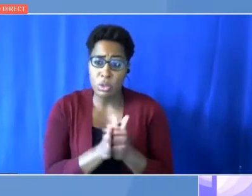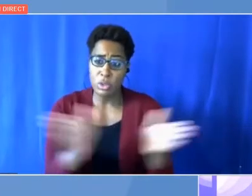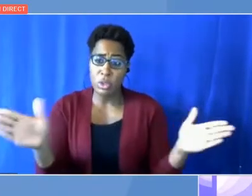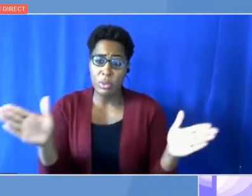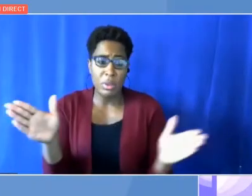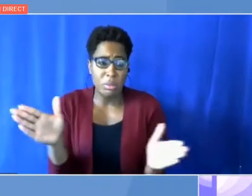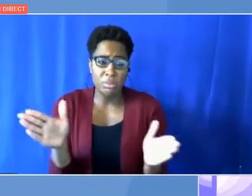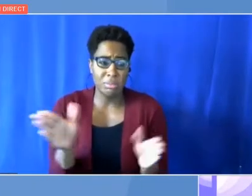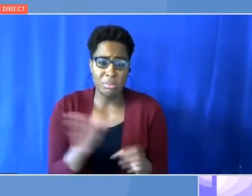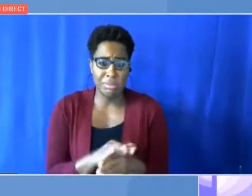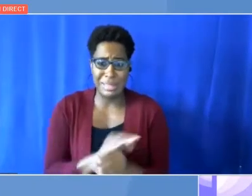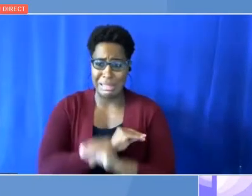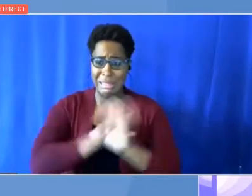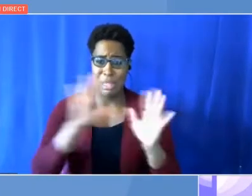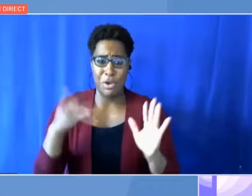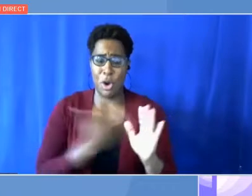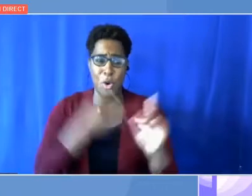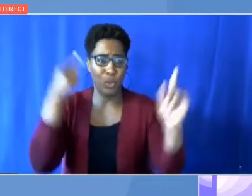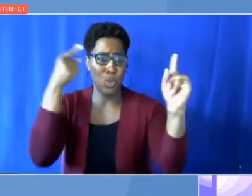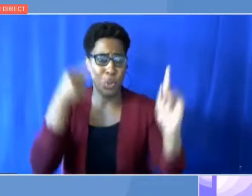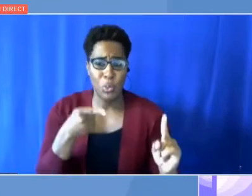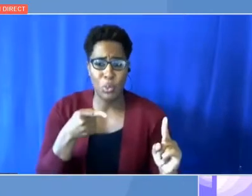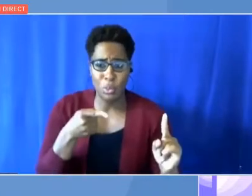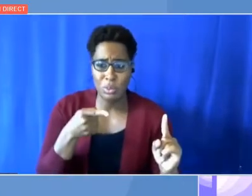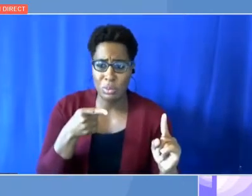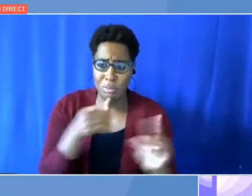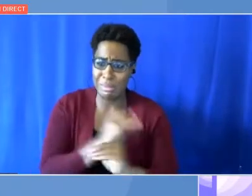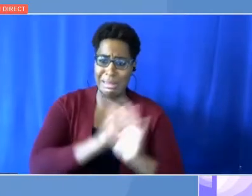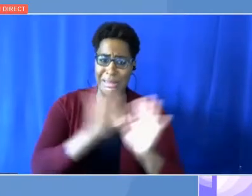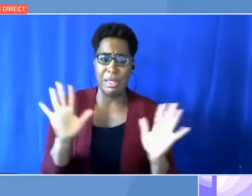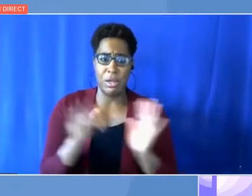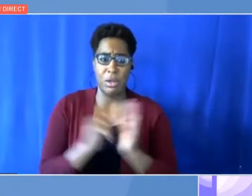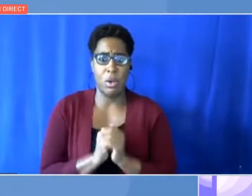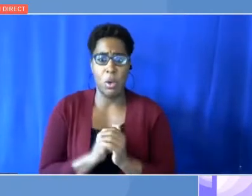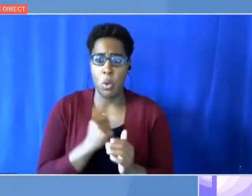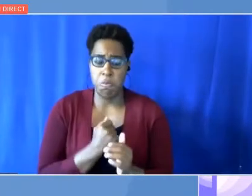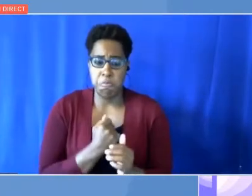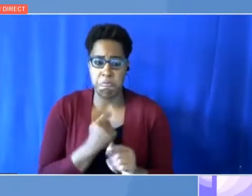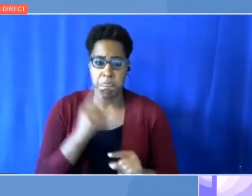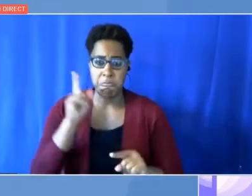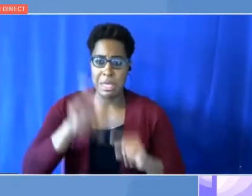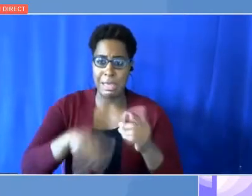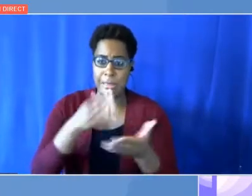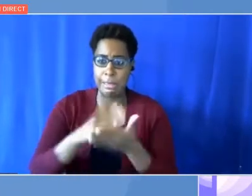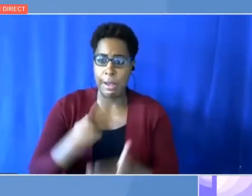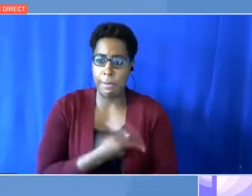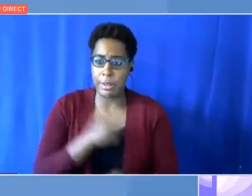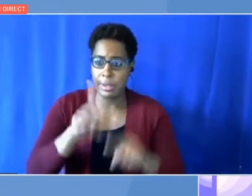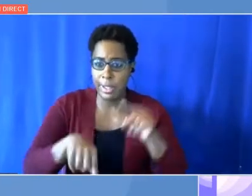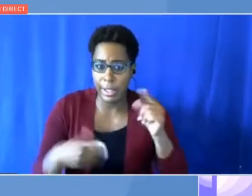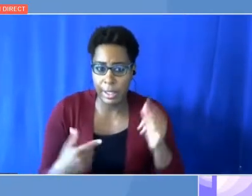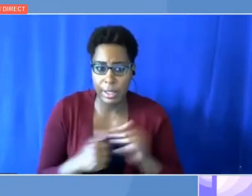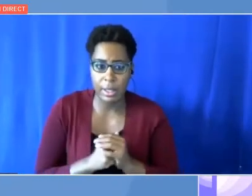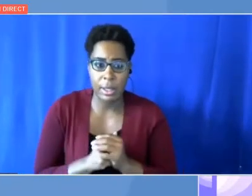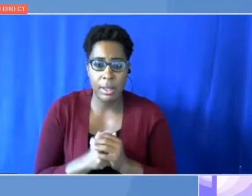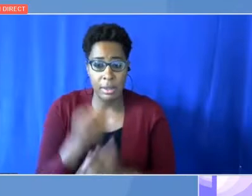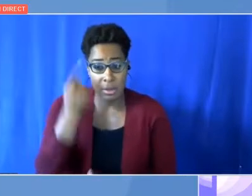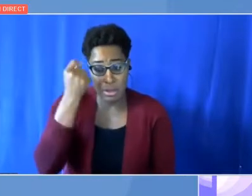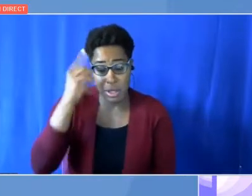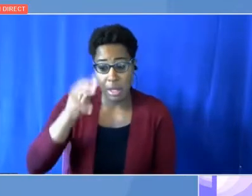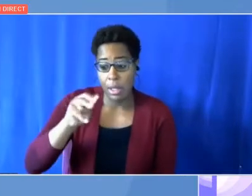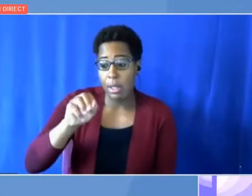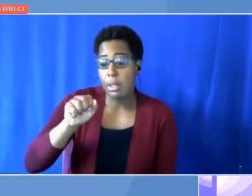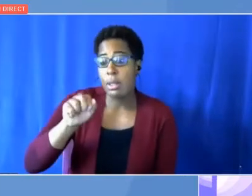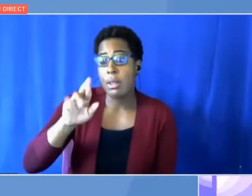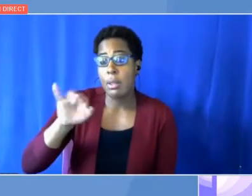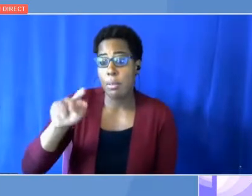doubt at all. And this is unstoppable. And the market will drive us there. The